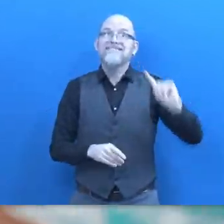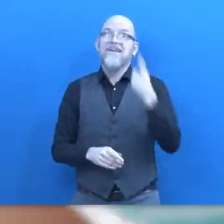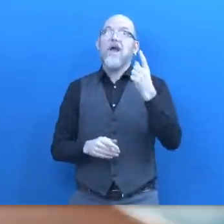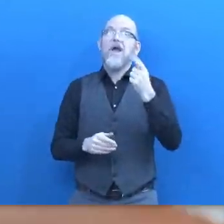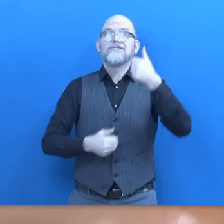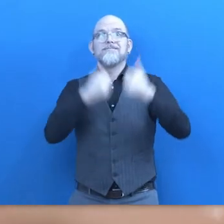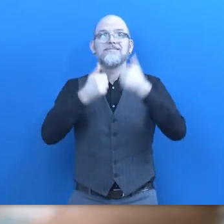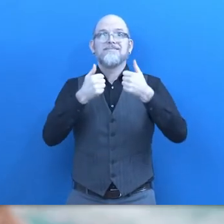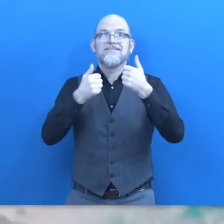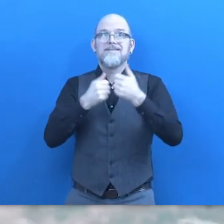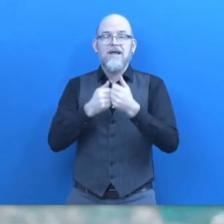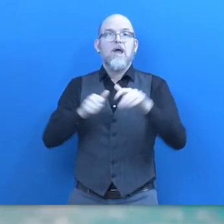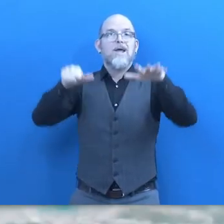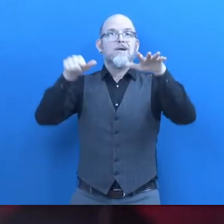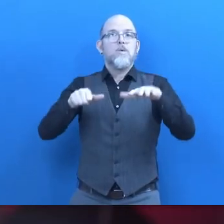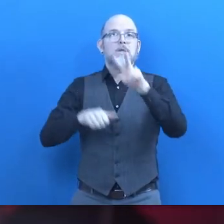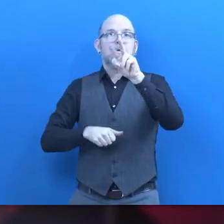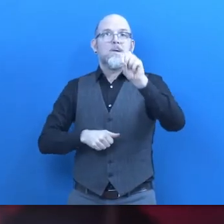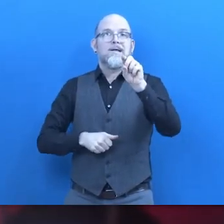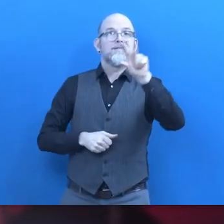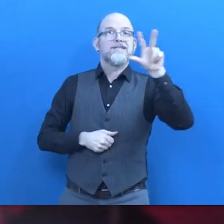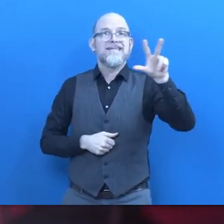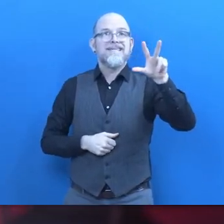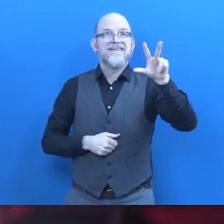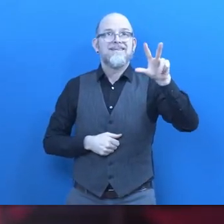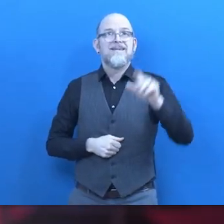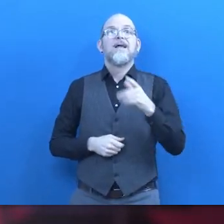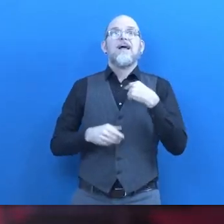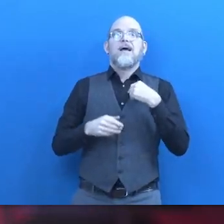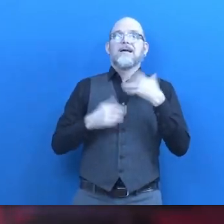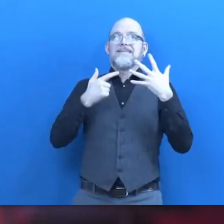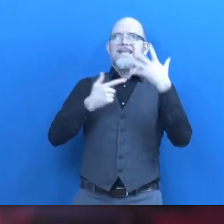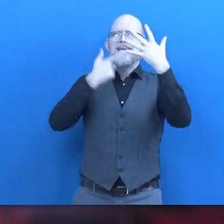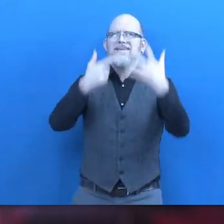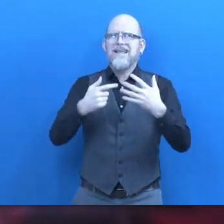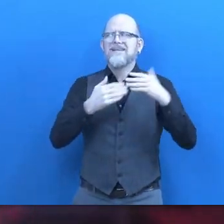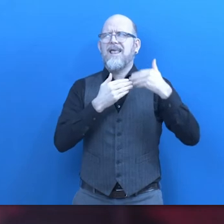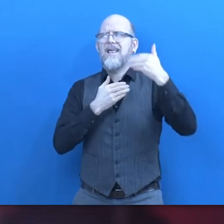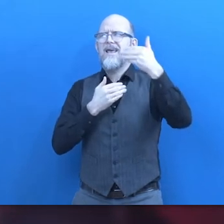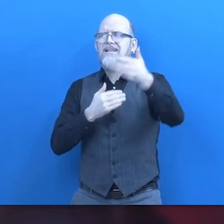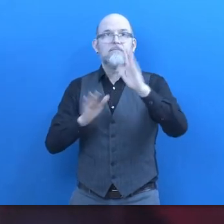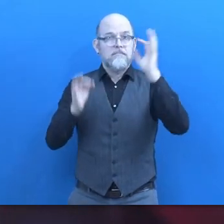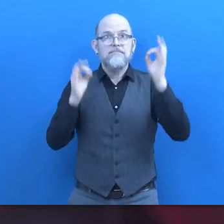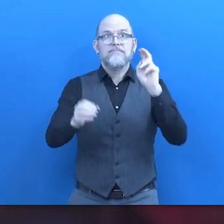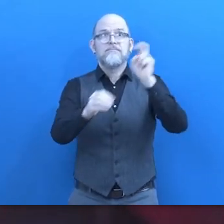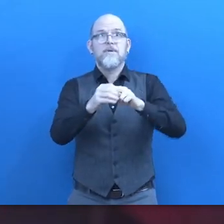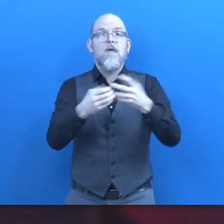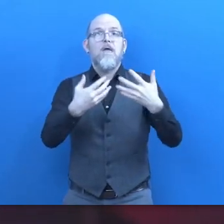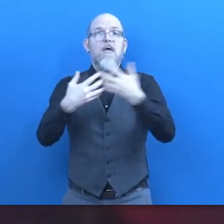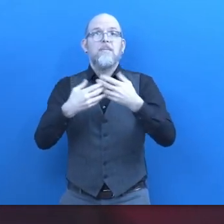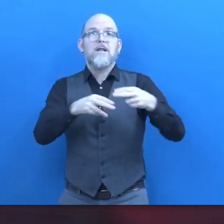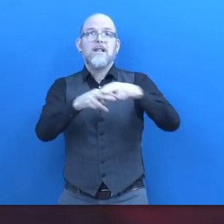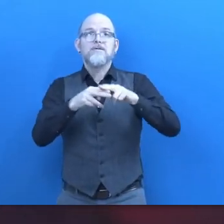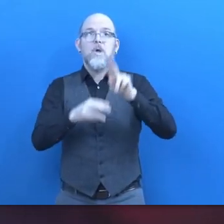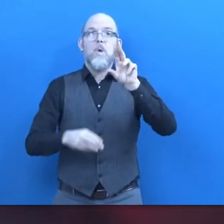and here I am you know seven years later on the US national team heading for my first Paralympics